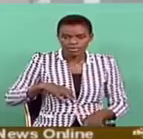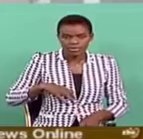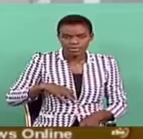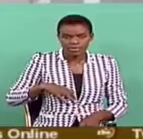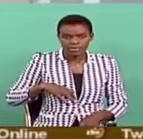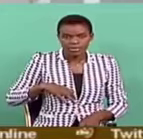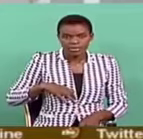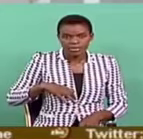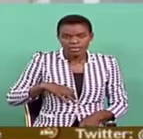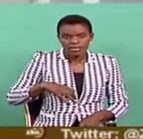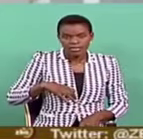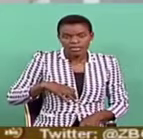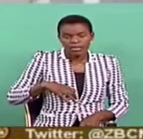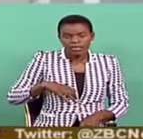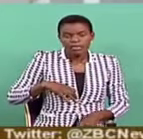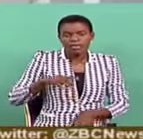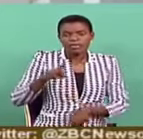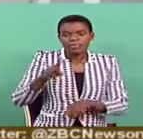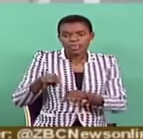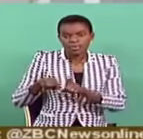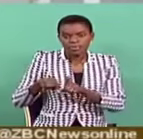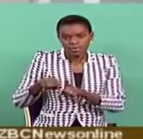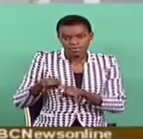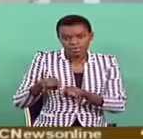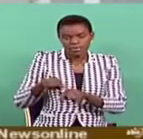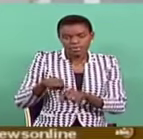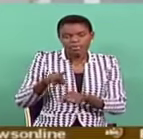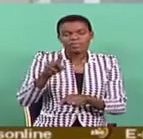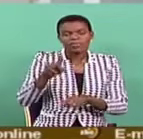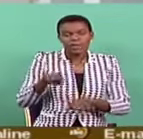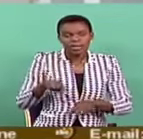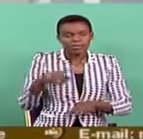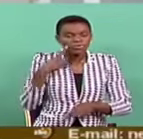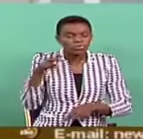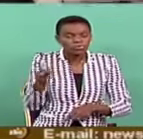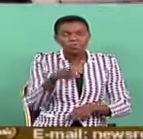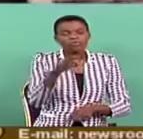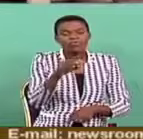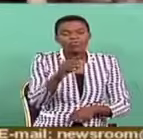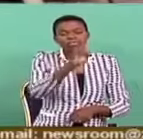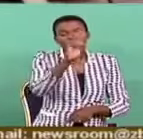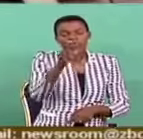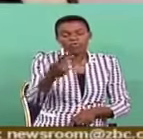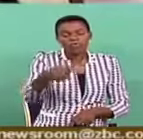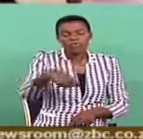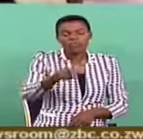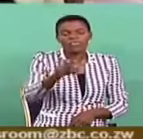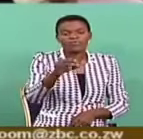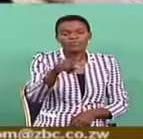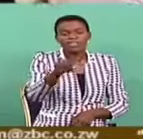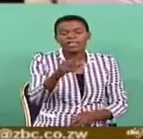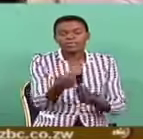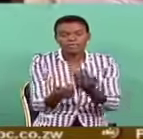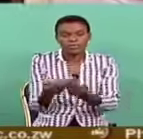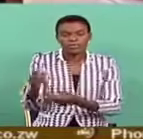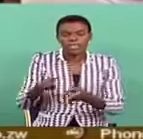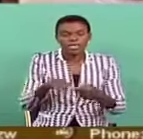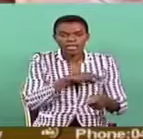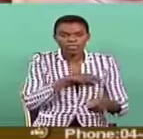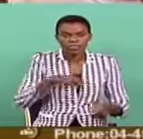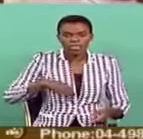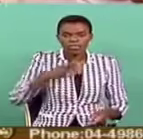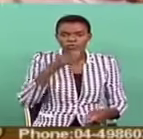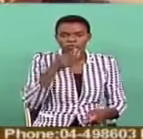raise resources to support the schooling of their children. The government, however, clarified that those who are in boarding